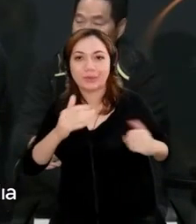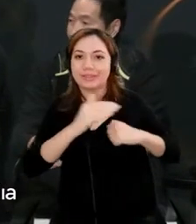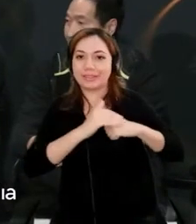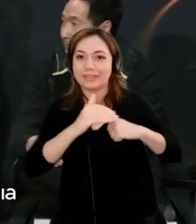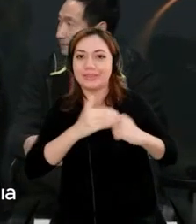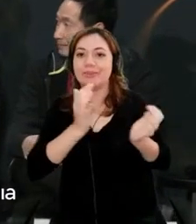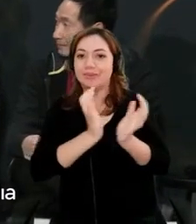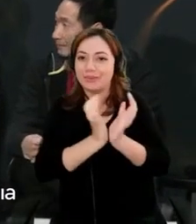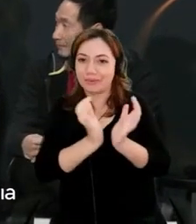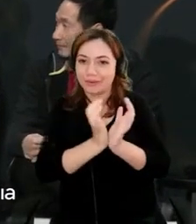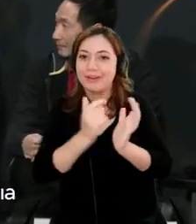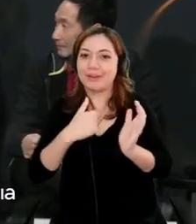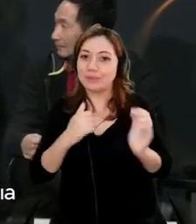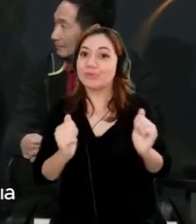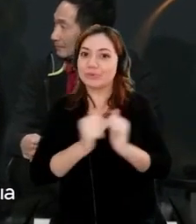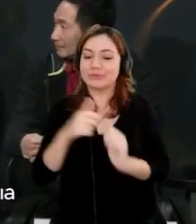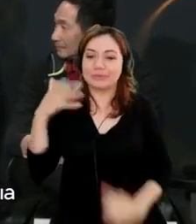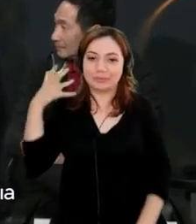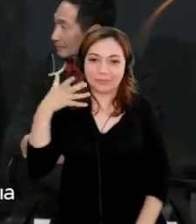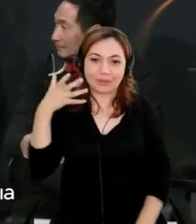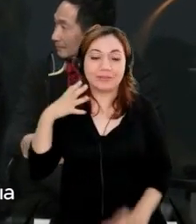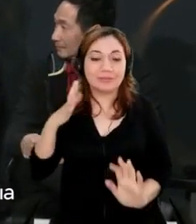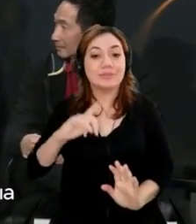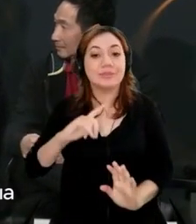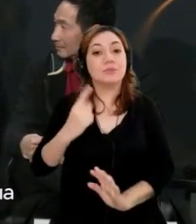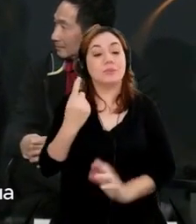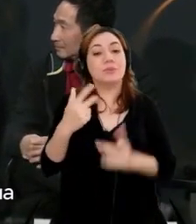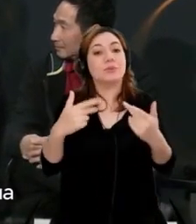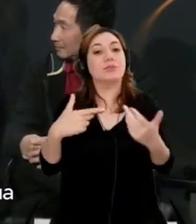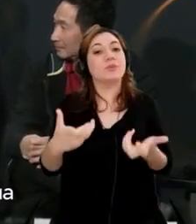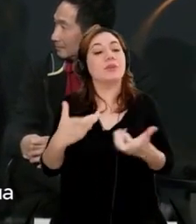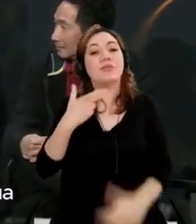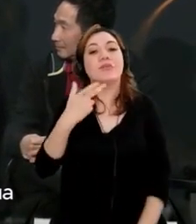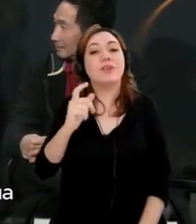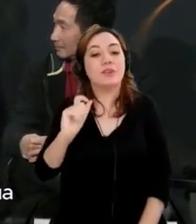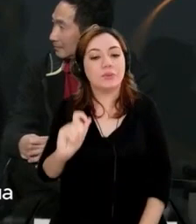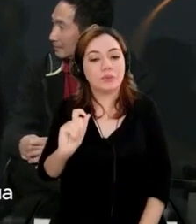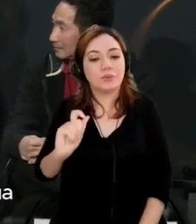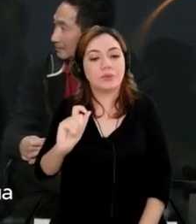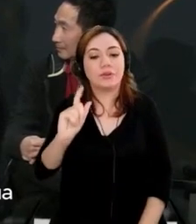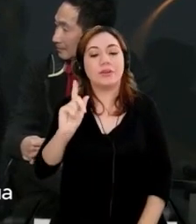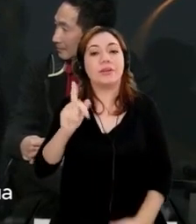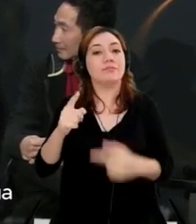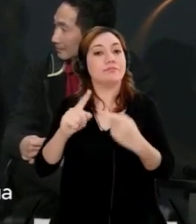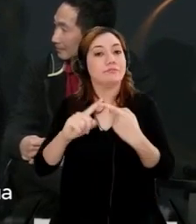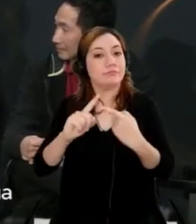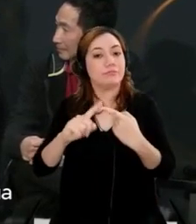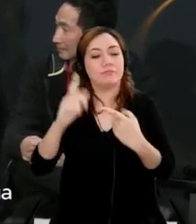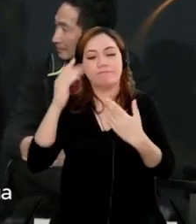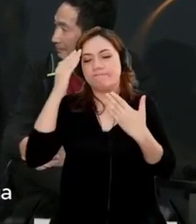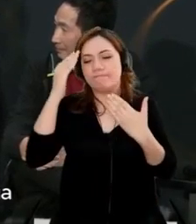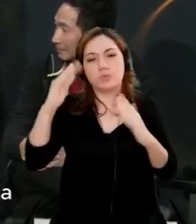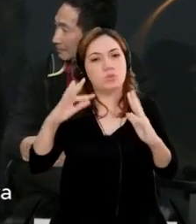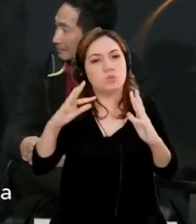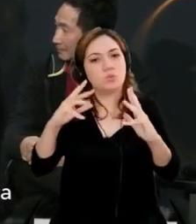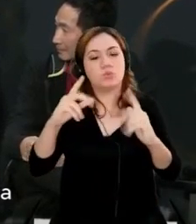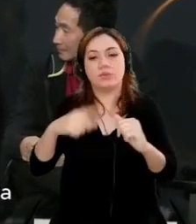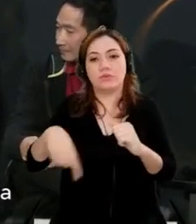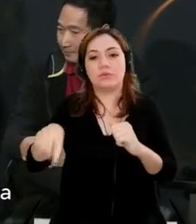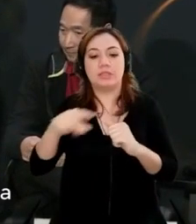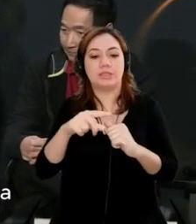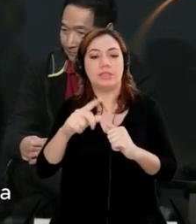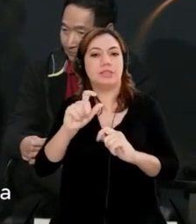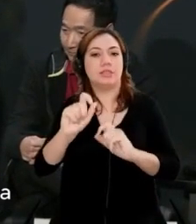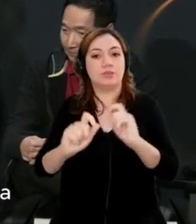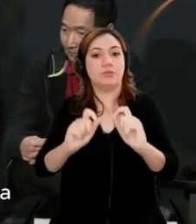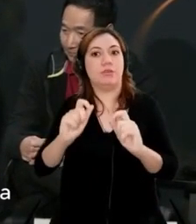one of the things that I want to say is, A, to thank everybody up front. Because when you're in charge of